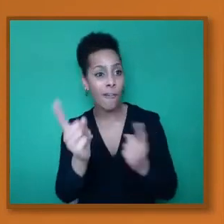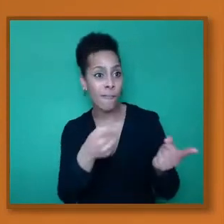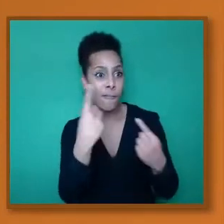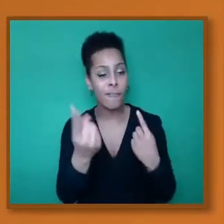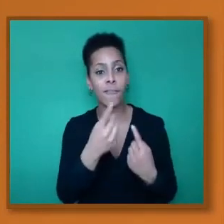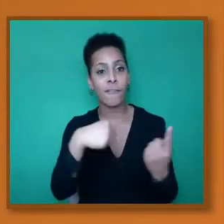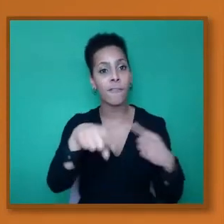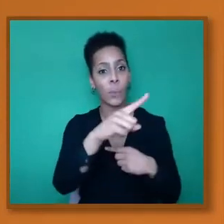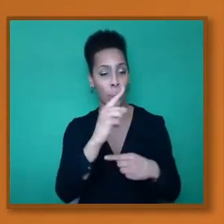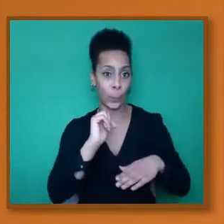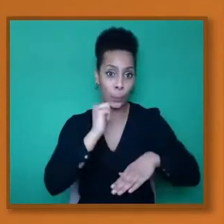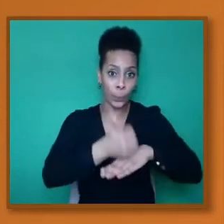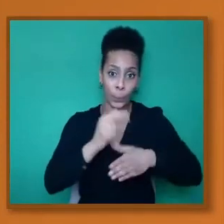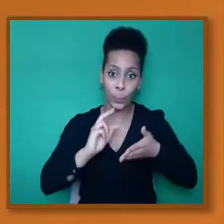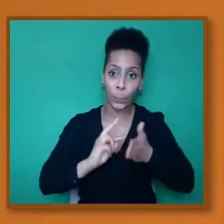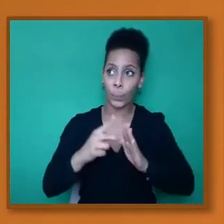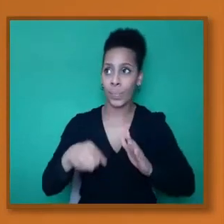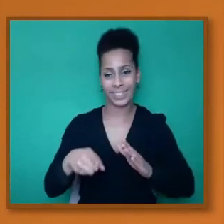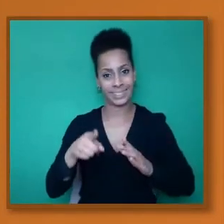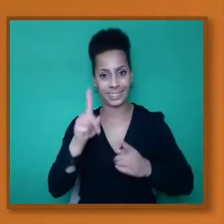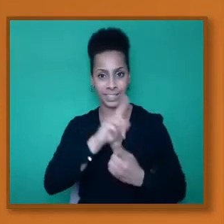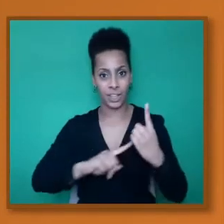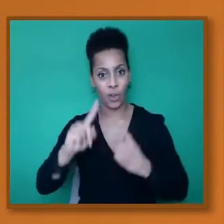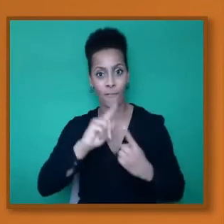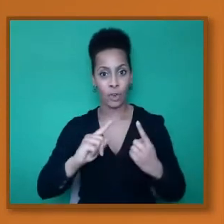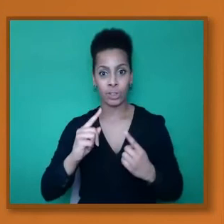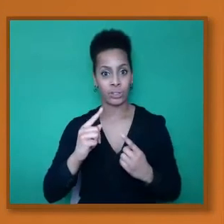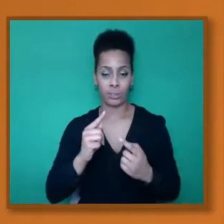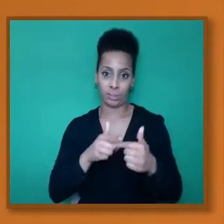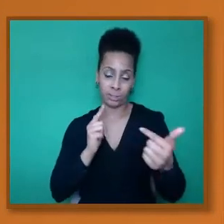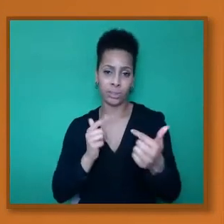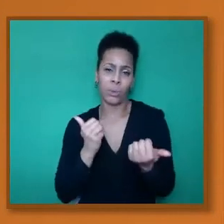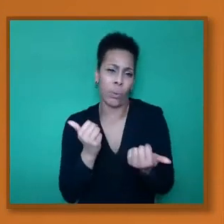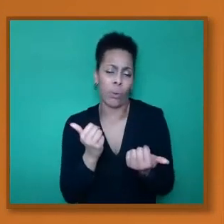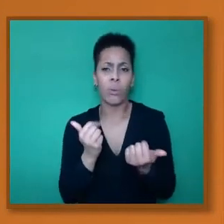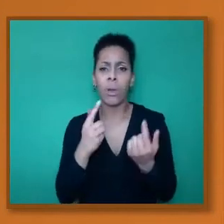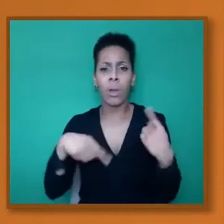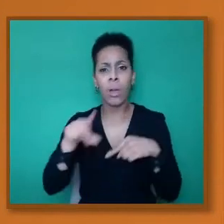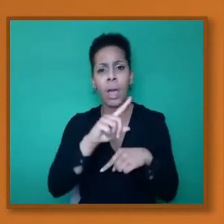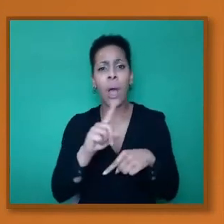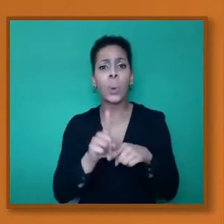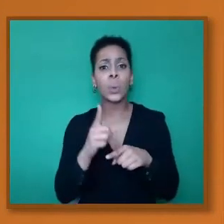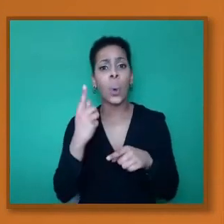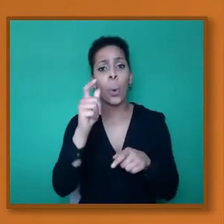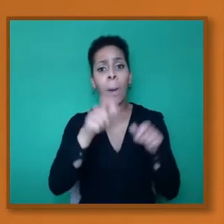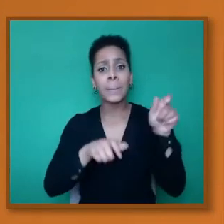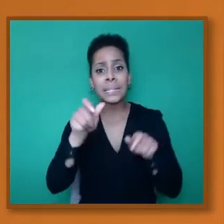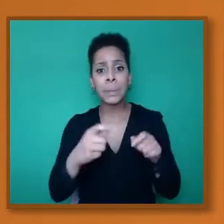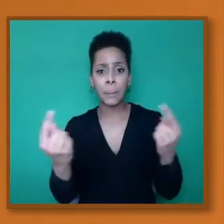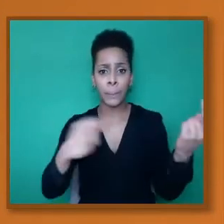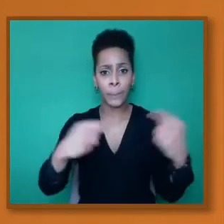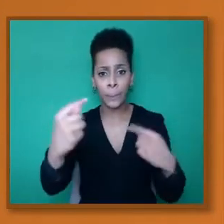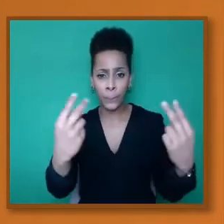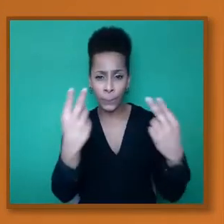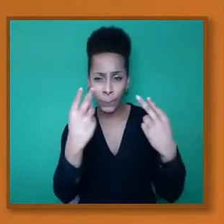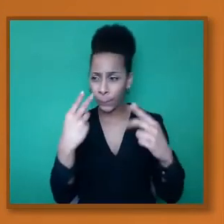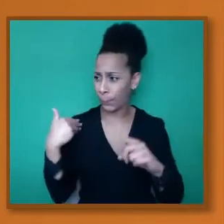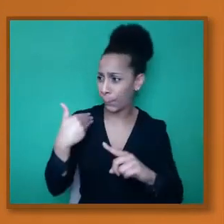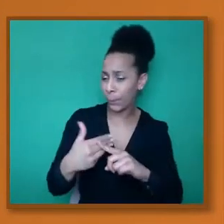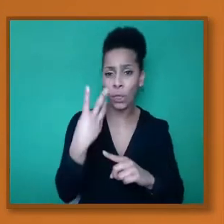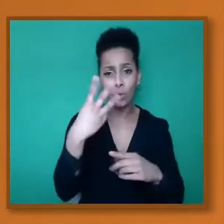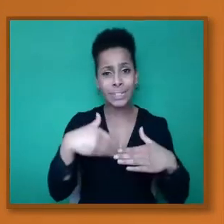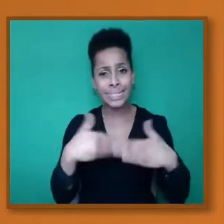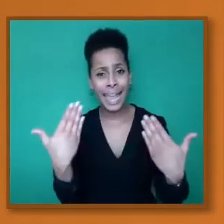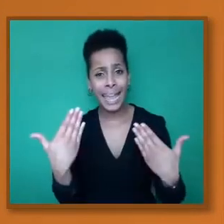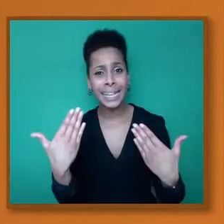success and thanks to all of the participants over the last three days for their engagement